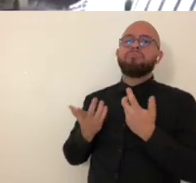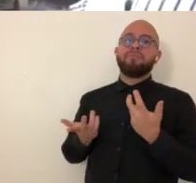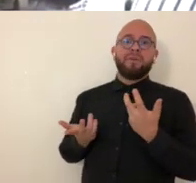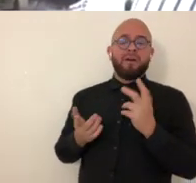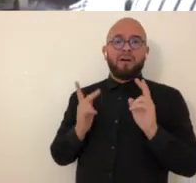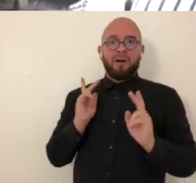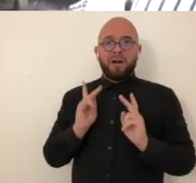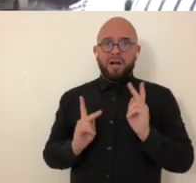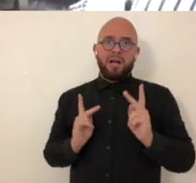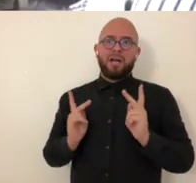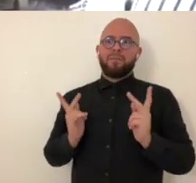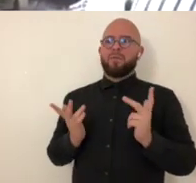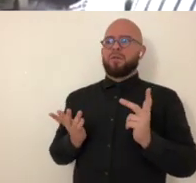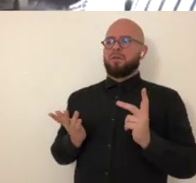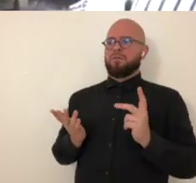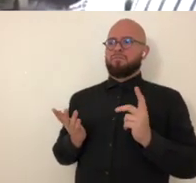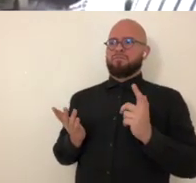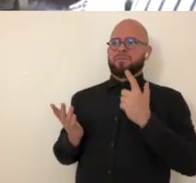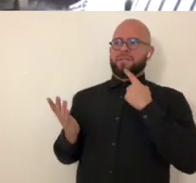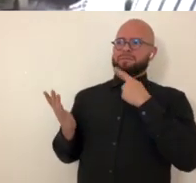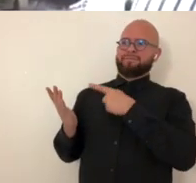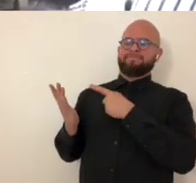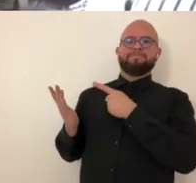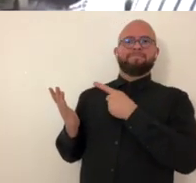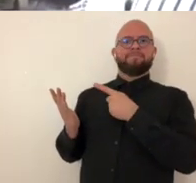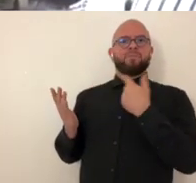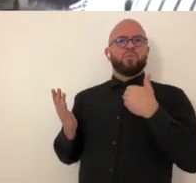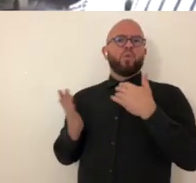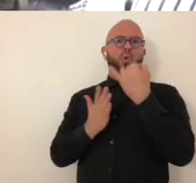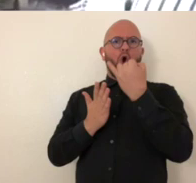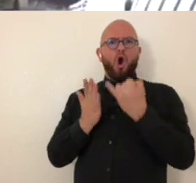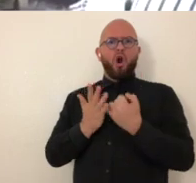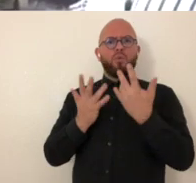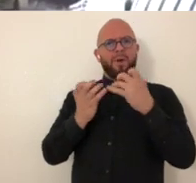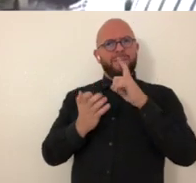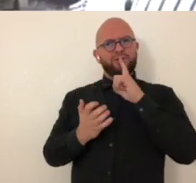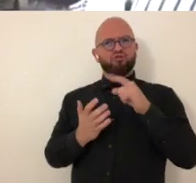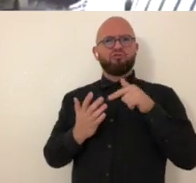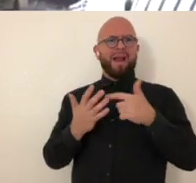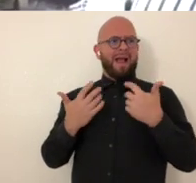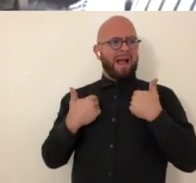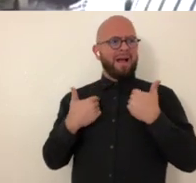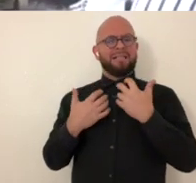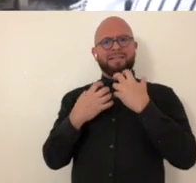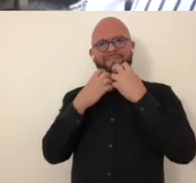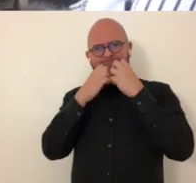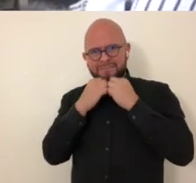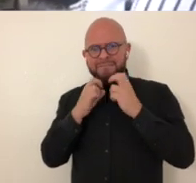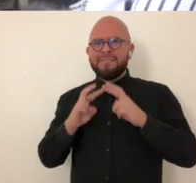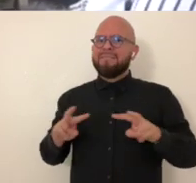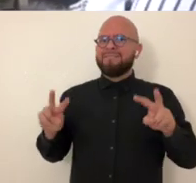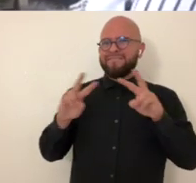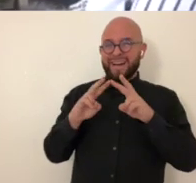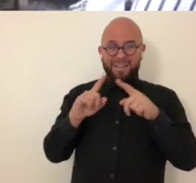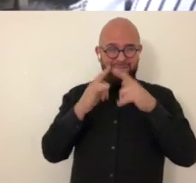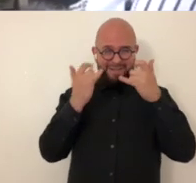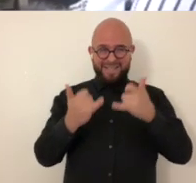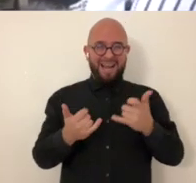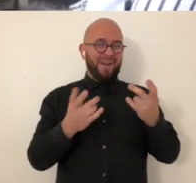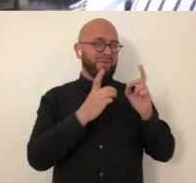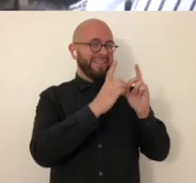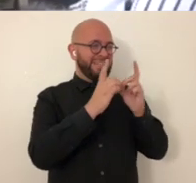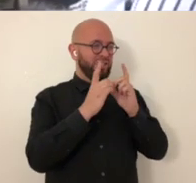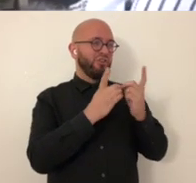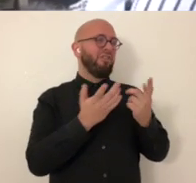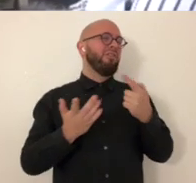has immense value and the context people put on art is that they expect that from every piece i